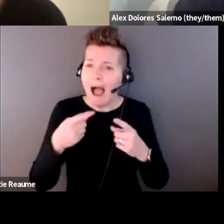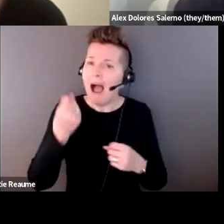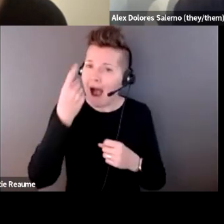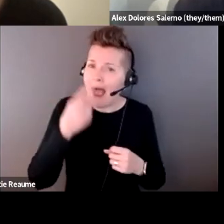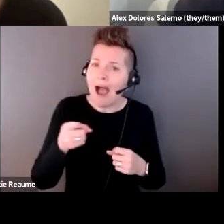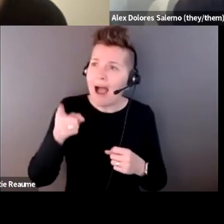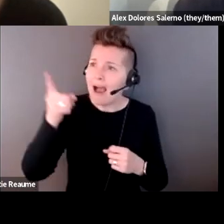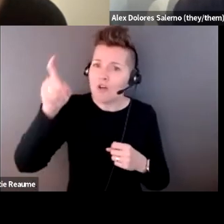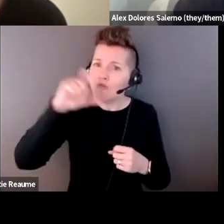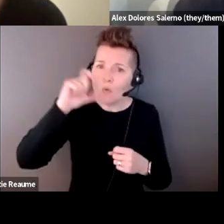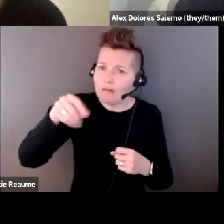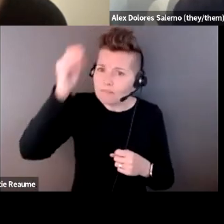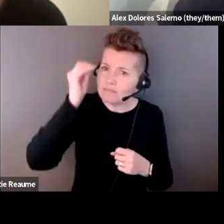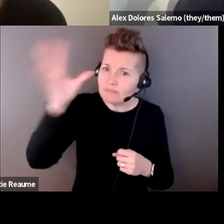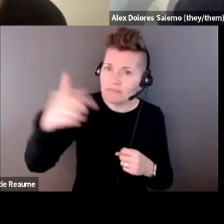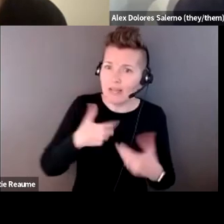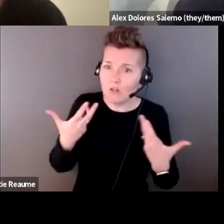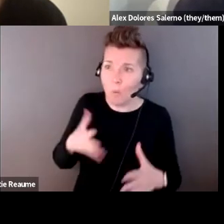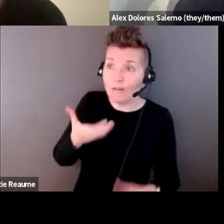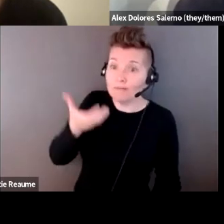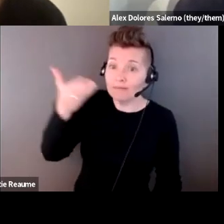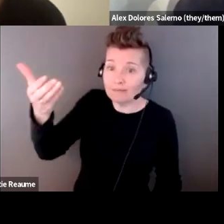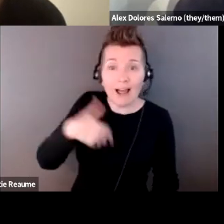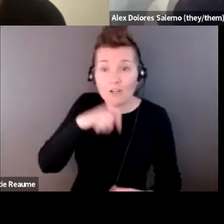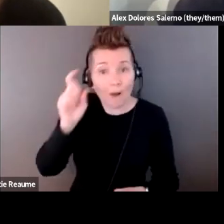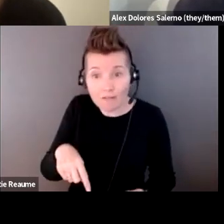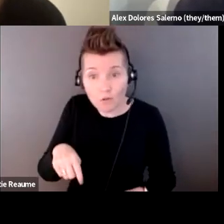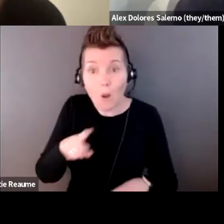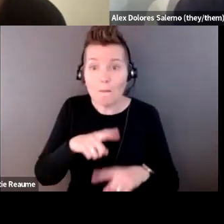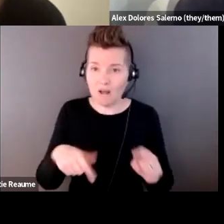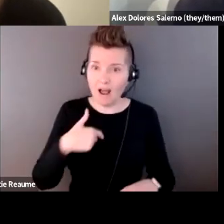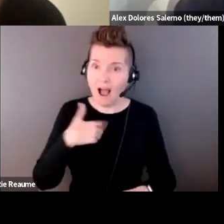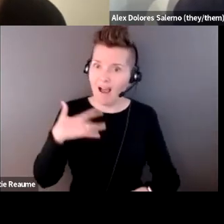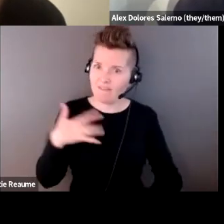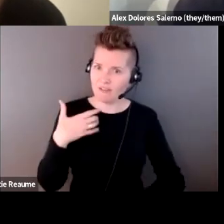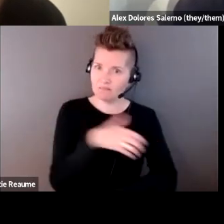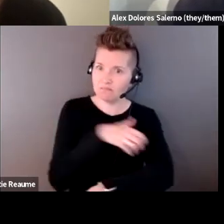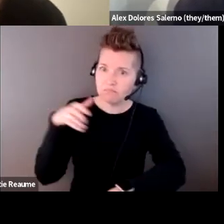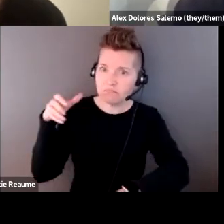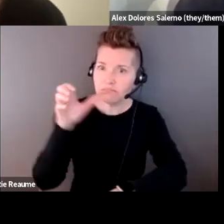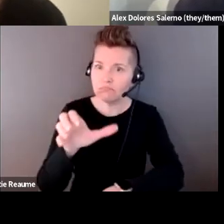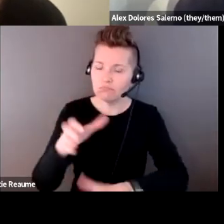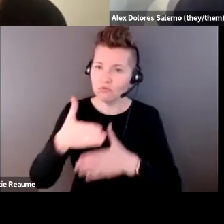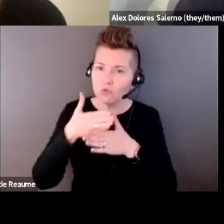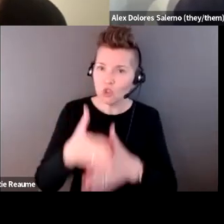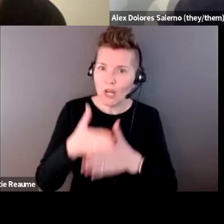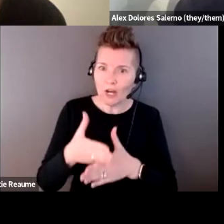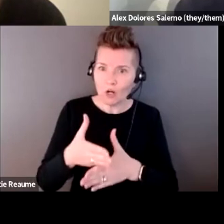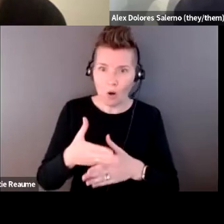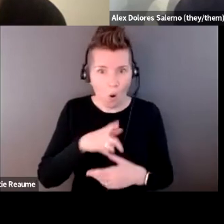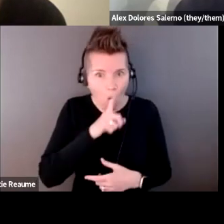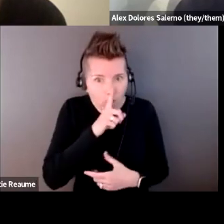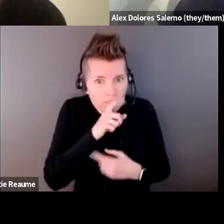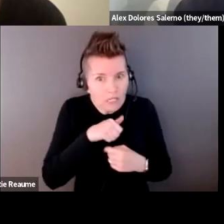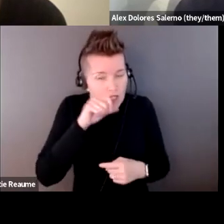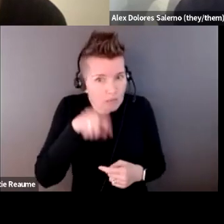you that you don't want to share. But there's also this like, uh, empowerment of like sharing these taboo things about like,